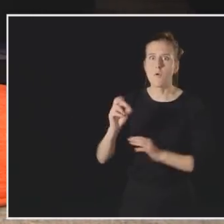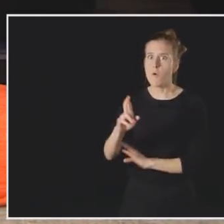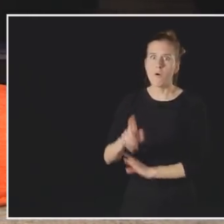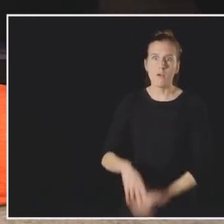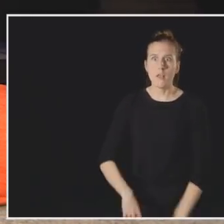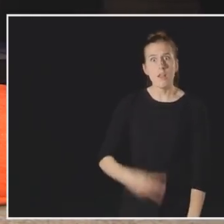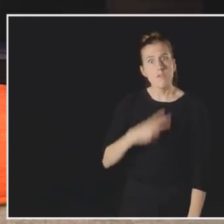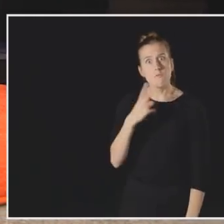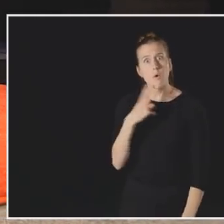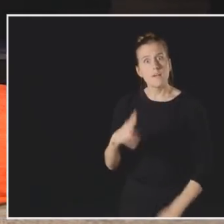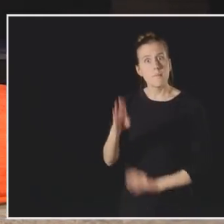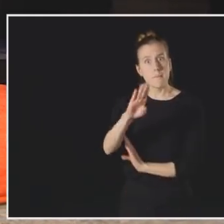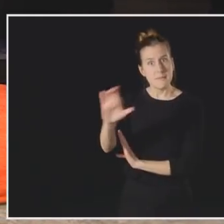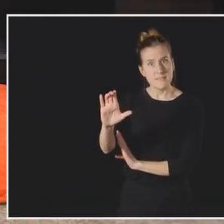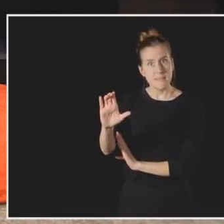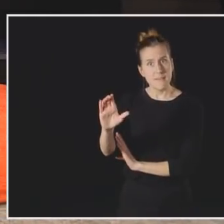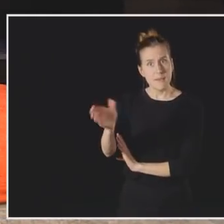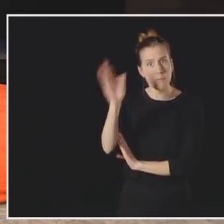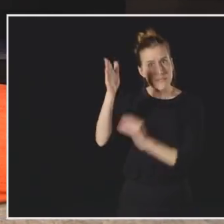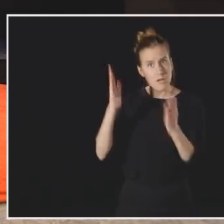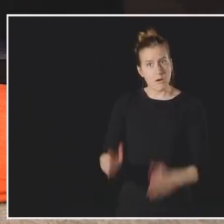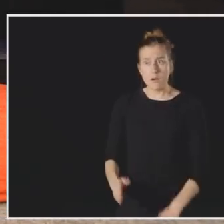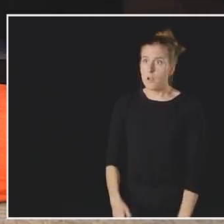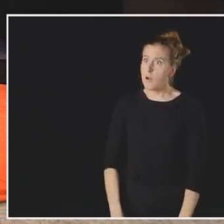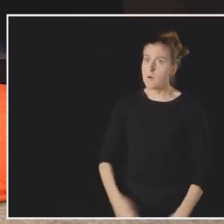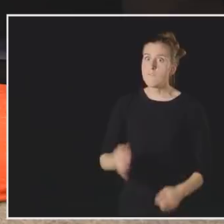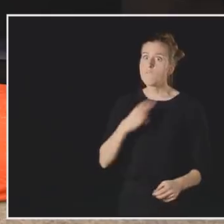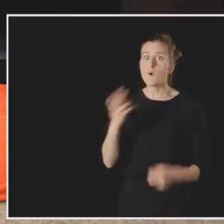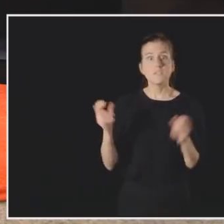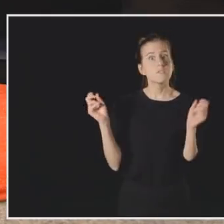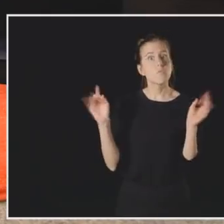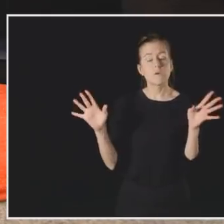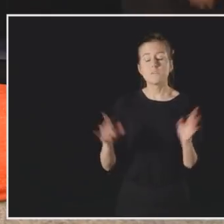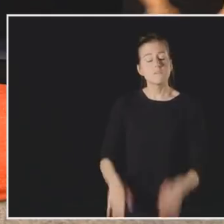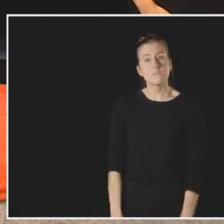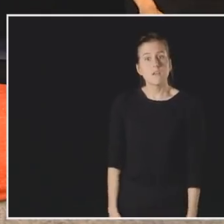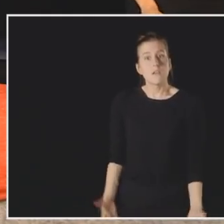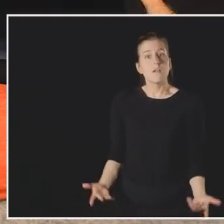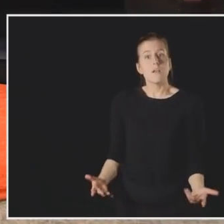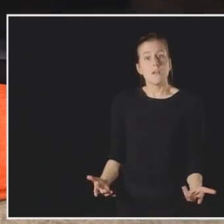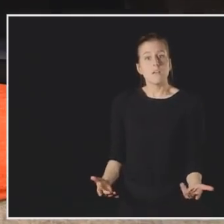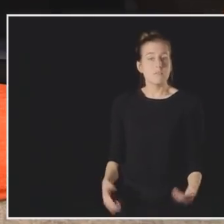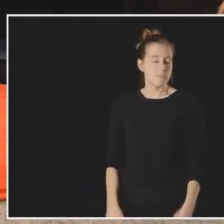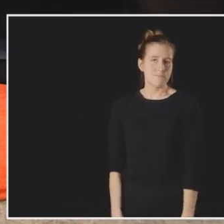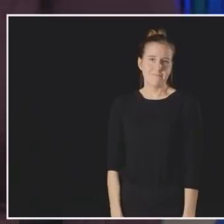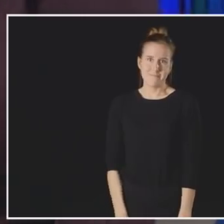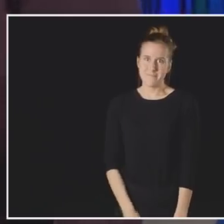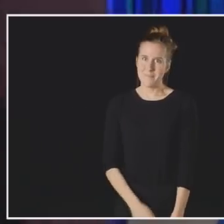or that nasally voice of the BBC broadcaster could bring me to a total halt.